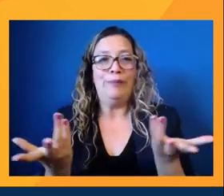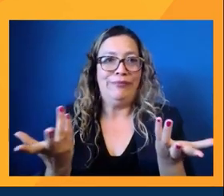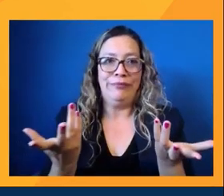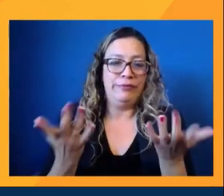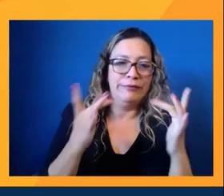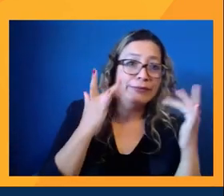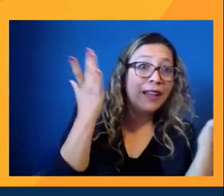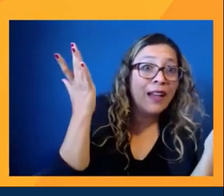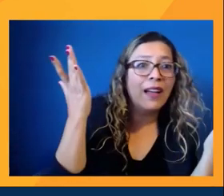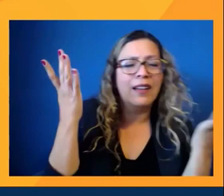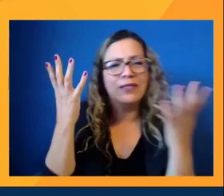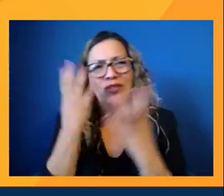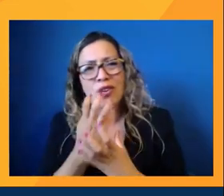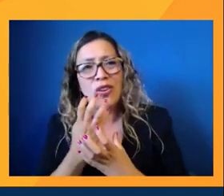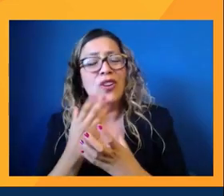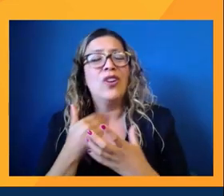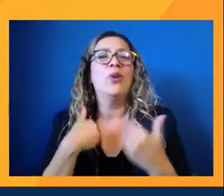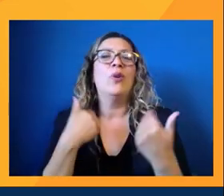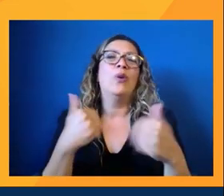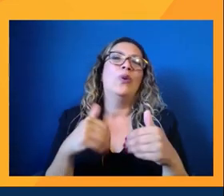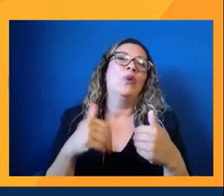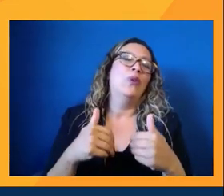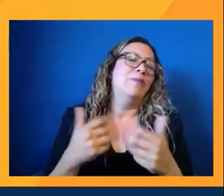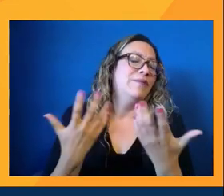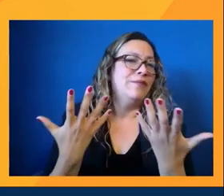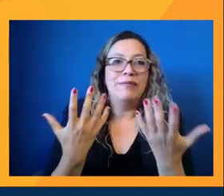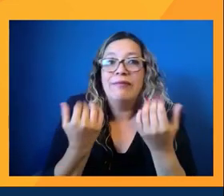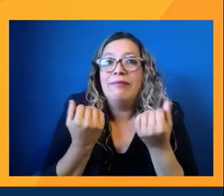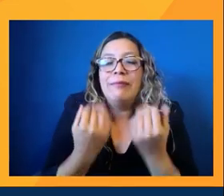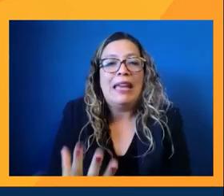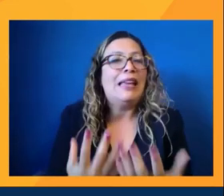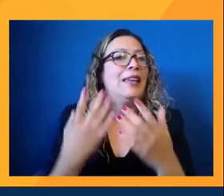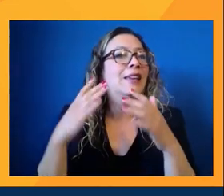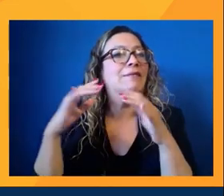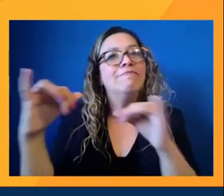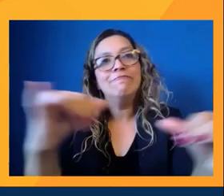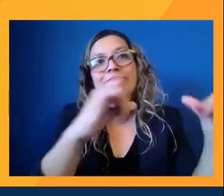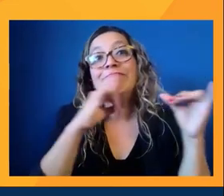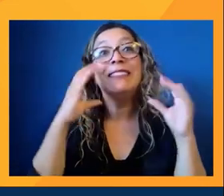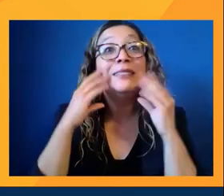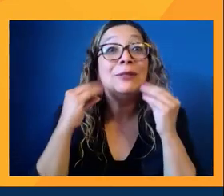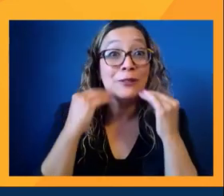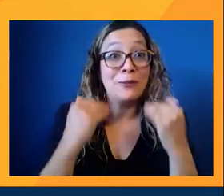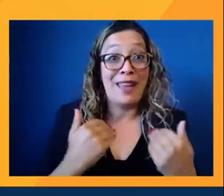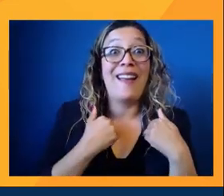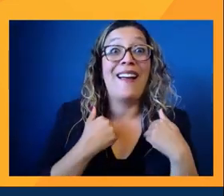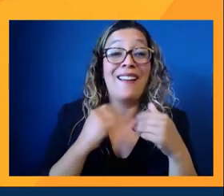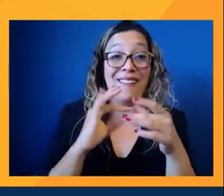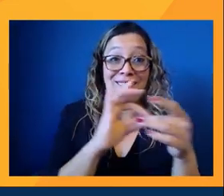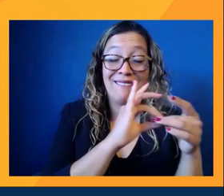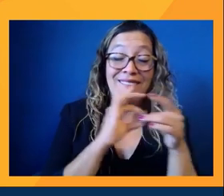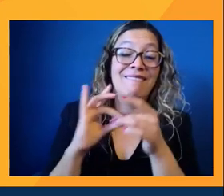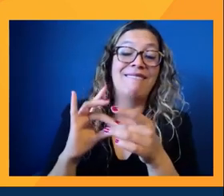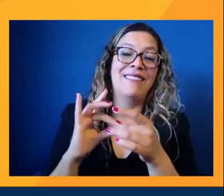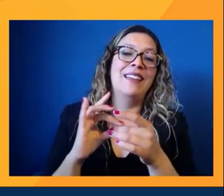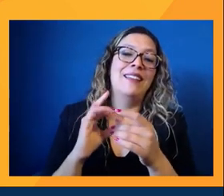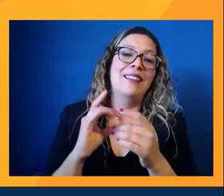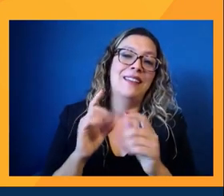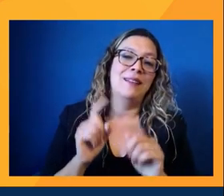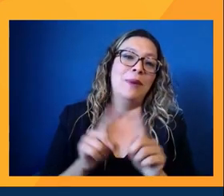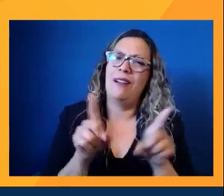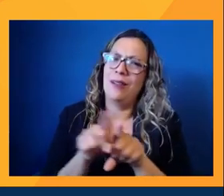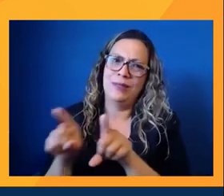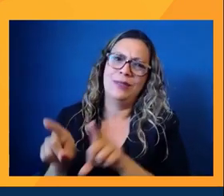ties us together, that there are these common experiences that a lot of us have. But there's definitely,